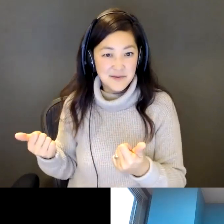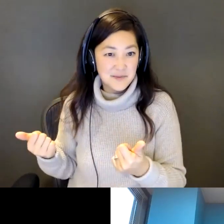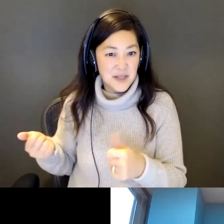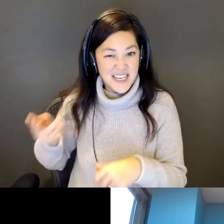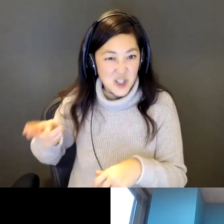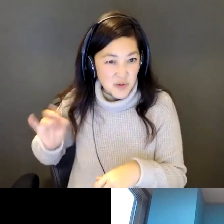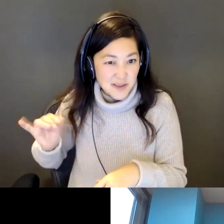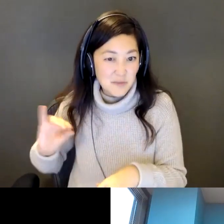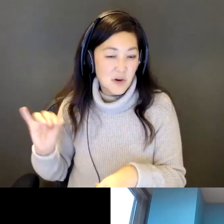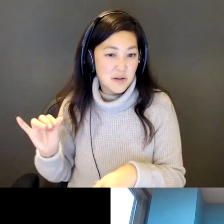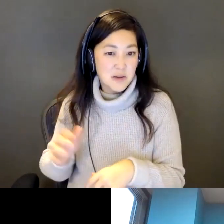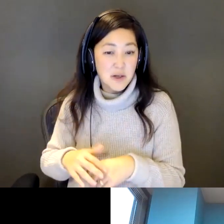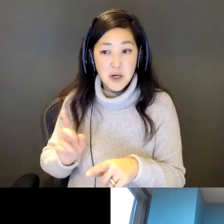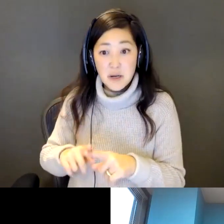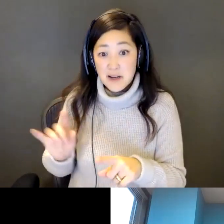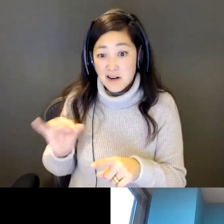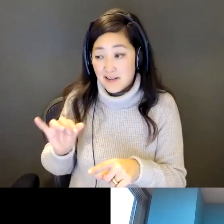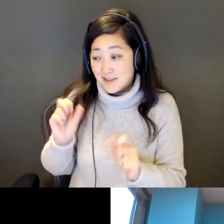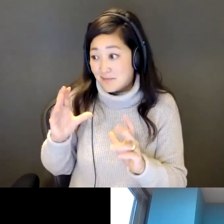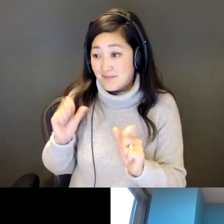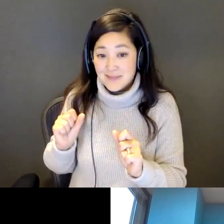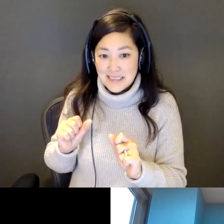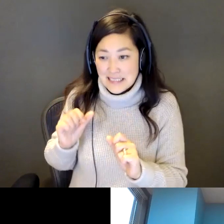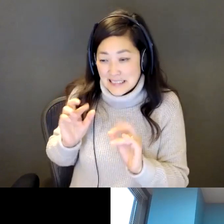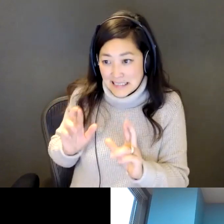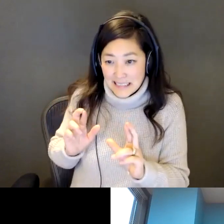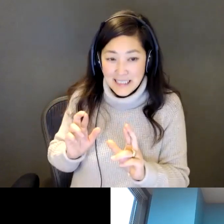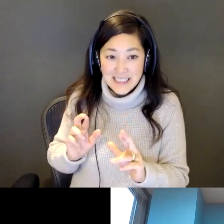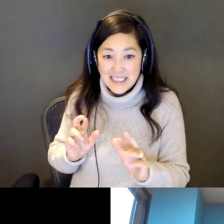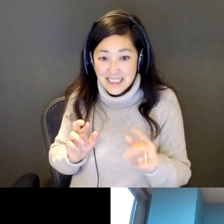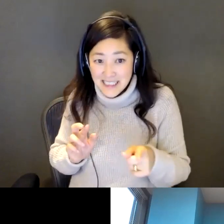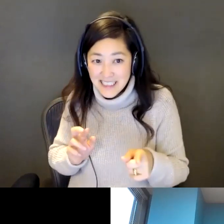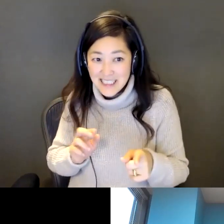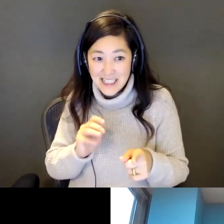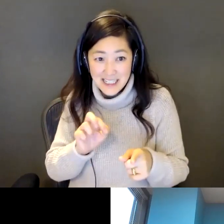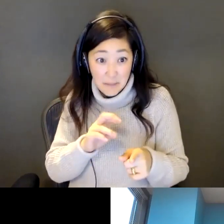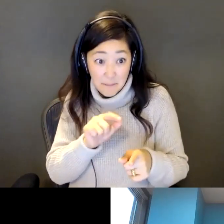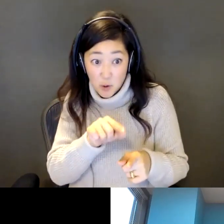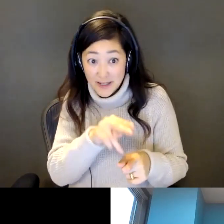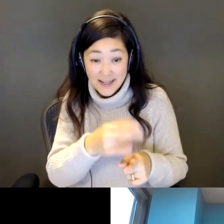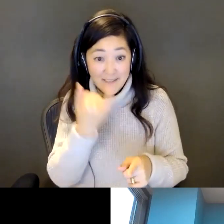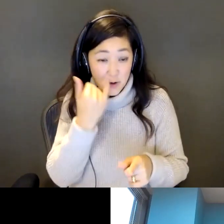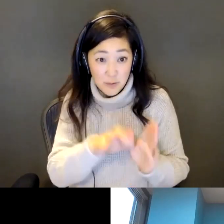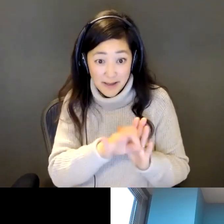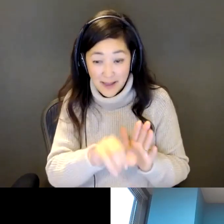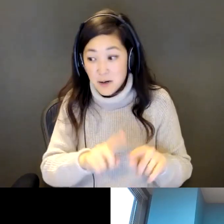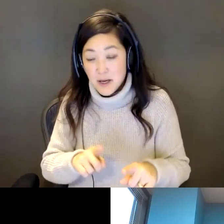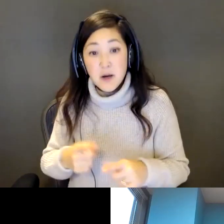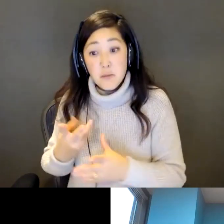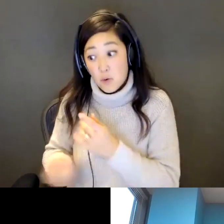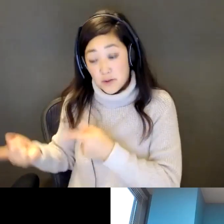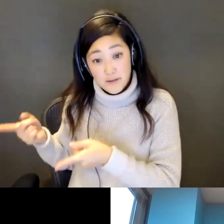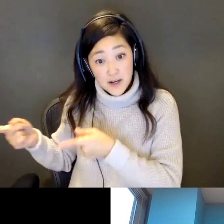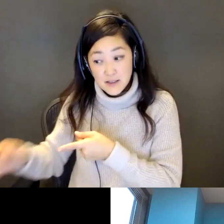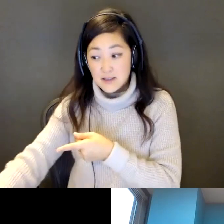But what was also amazing between, I think, I hope Morgan did this on purpose is that we also had a lot in common kind of outside work and professionally, we're both very